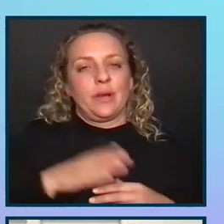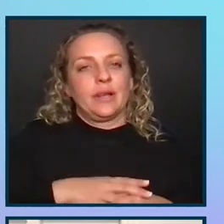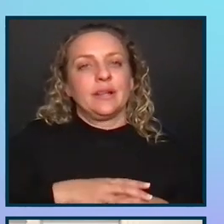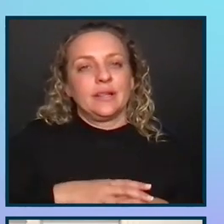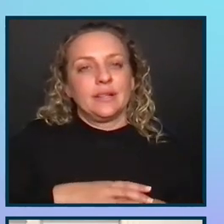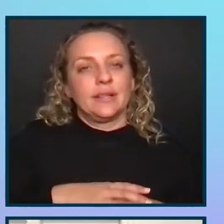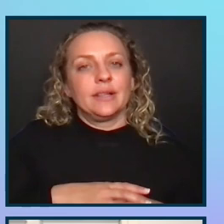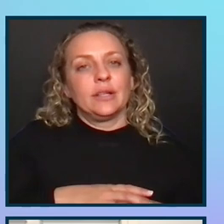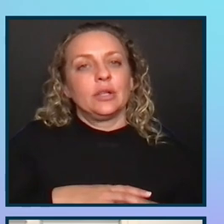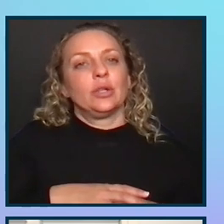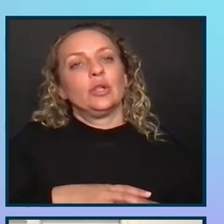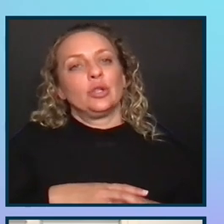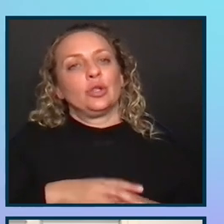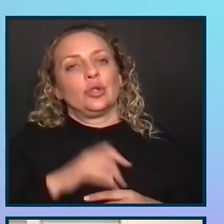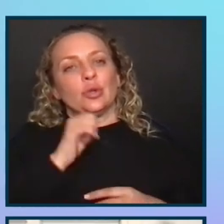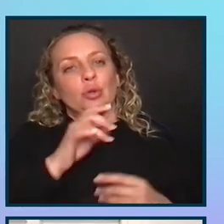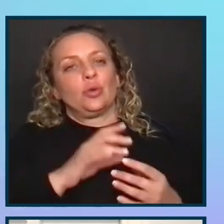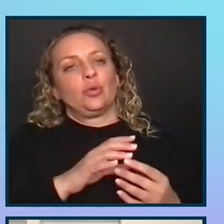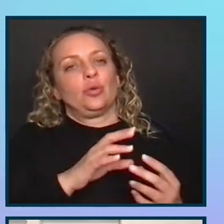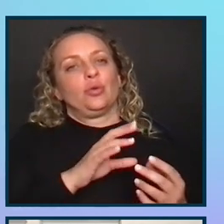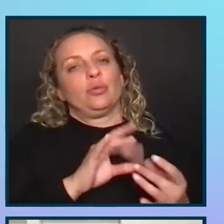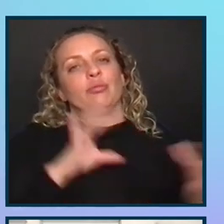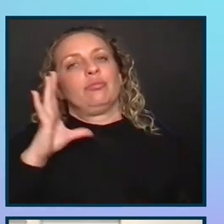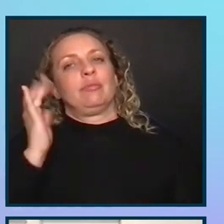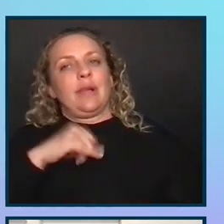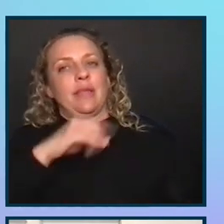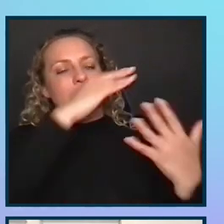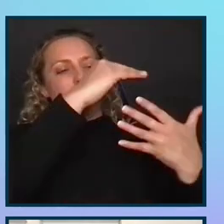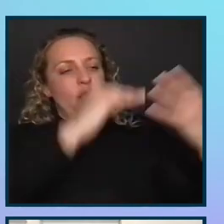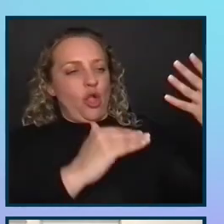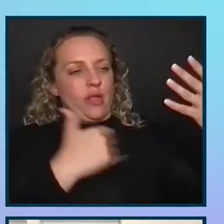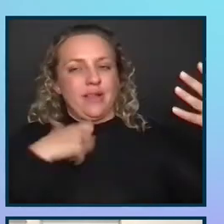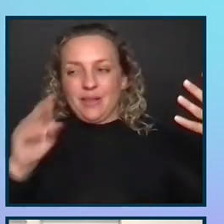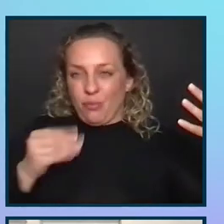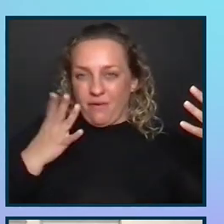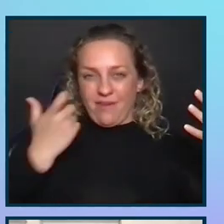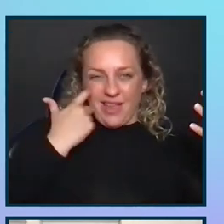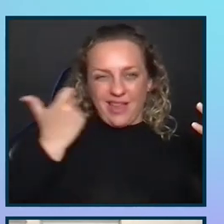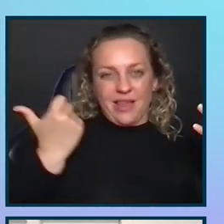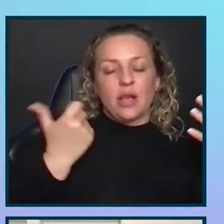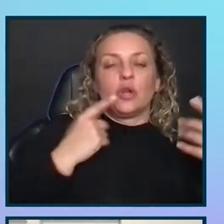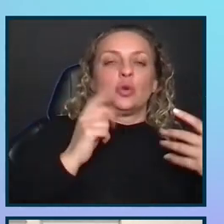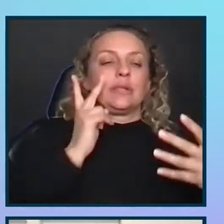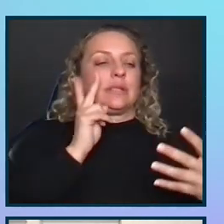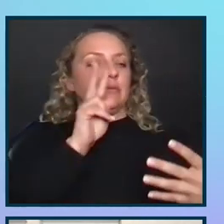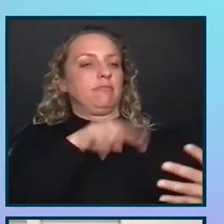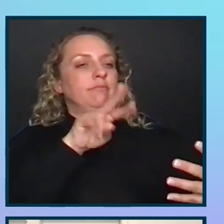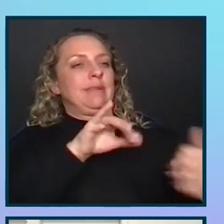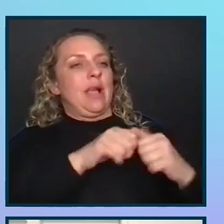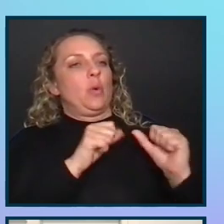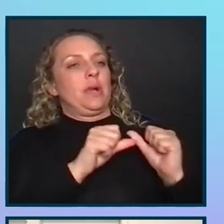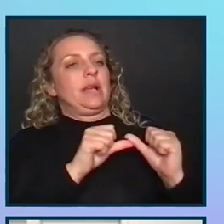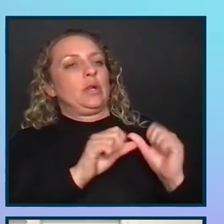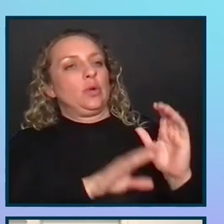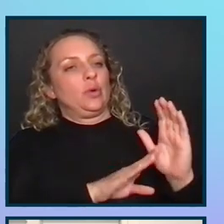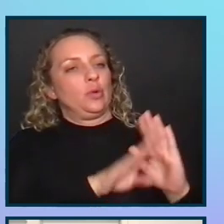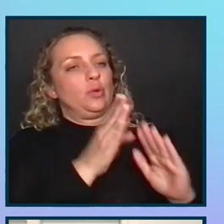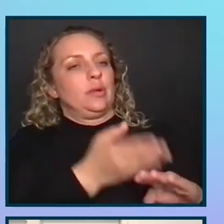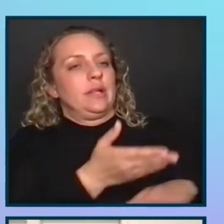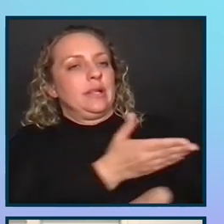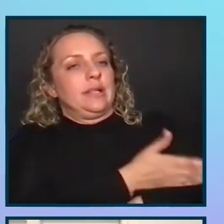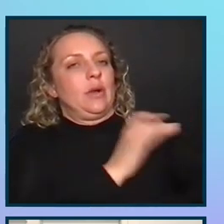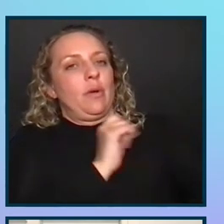decouple unrelated activities in that long list that John had provided to see how we could continue to accelerate the audit